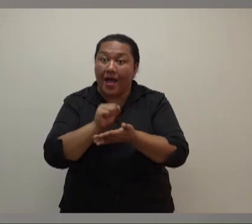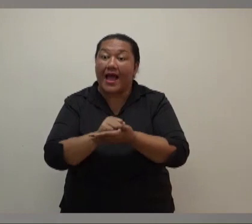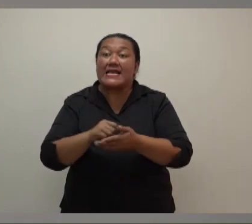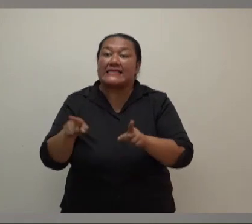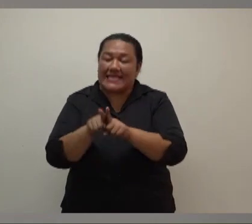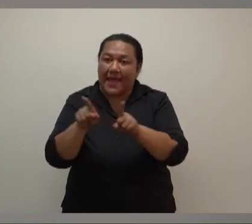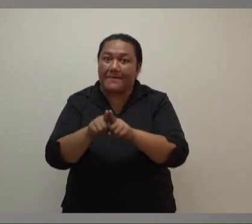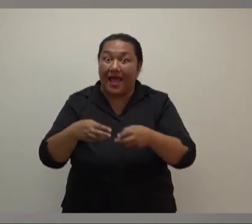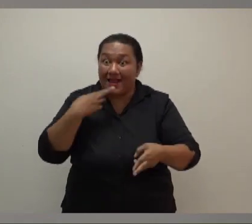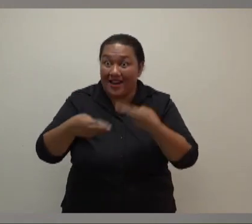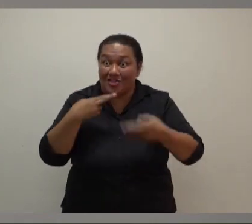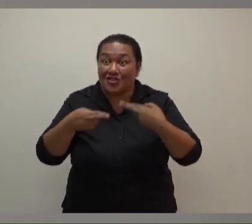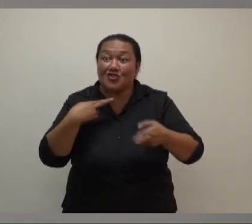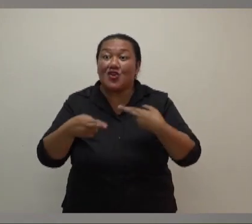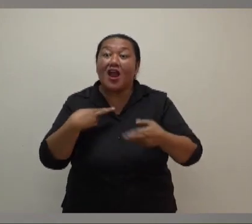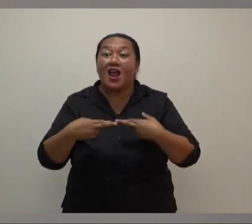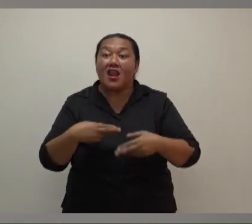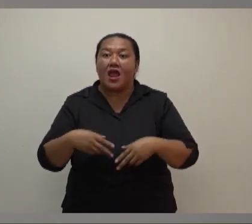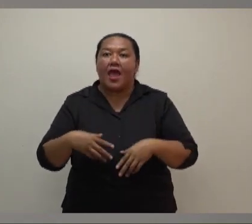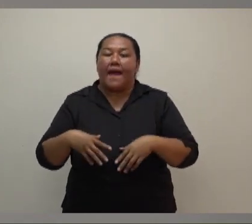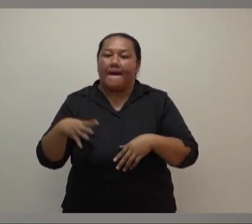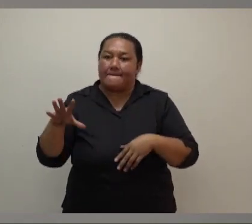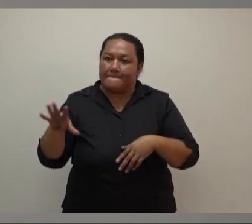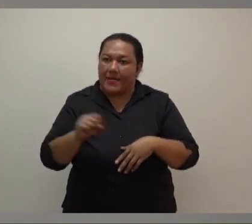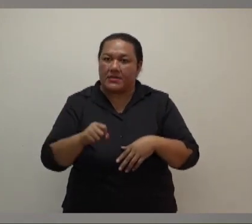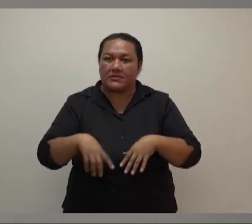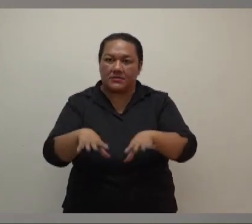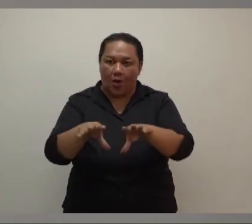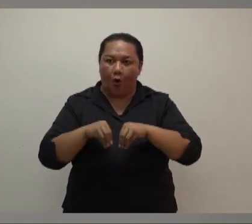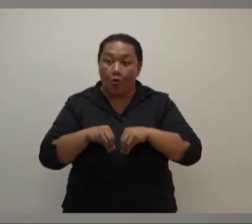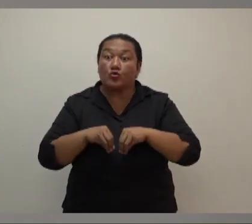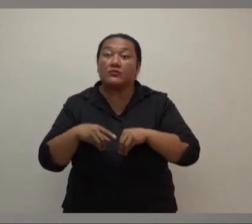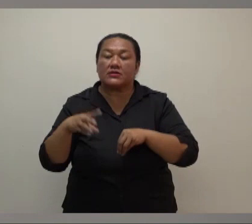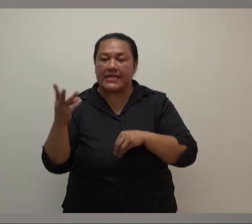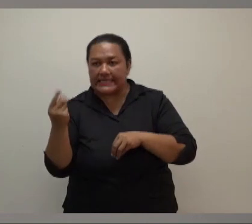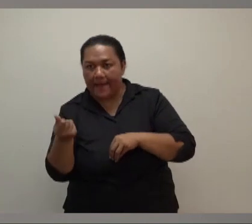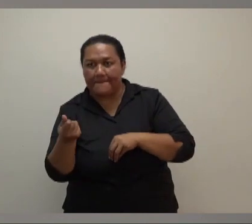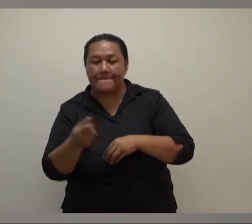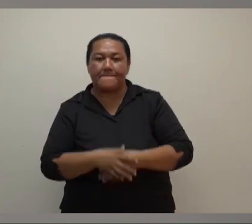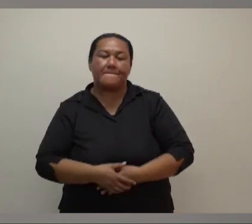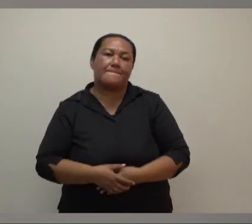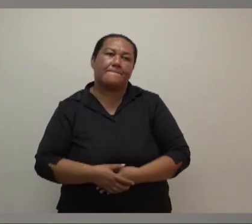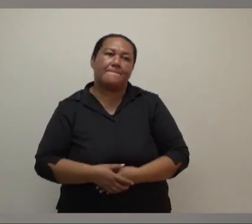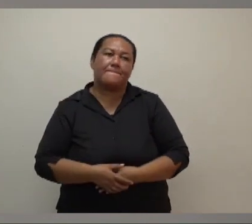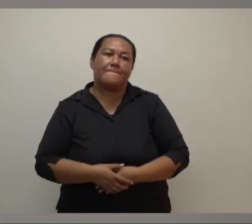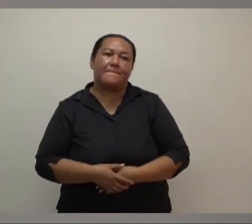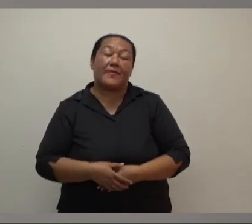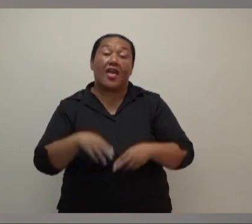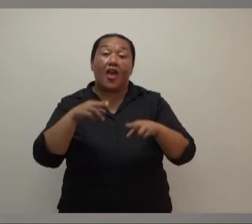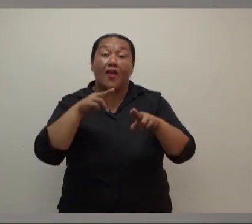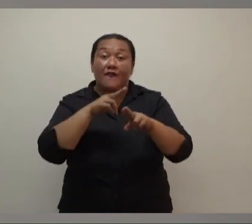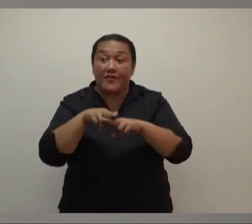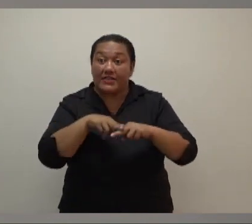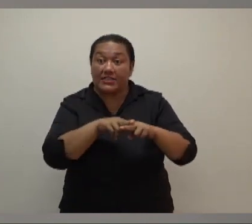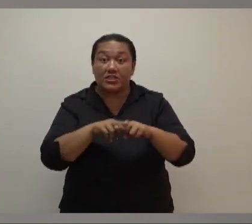hotels, and resorts currently do. The Ministry of Commerce, Trade, Tourism, and Transport, the Fijian Competition and Consumer Commission,